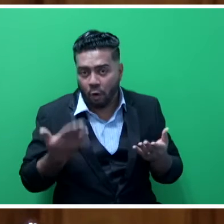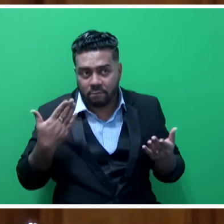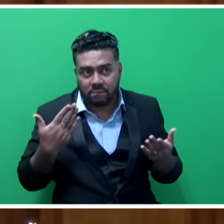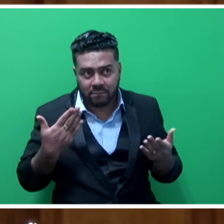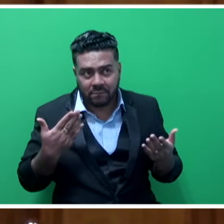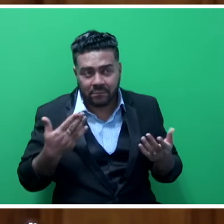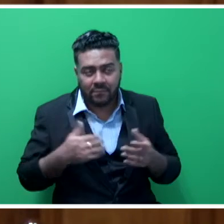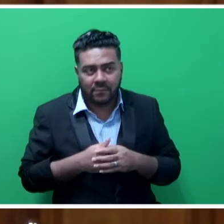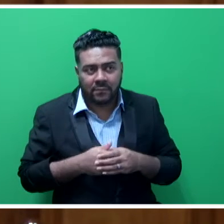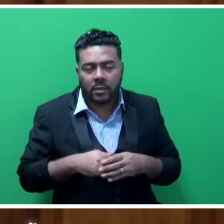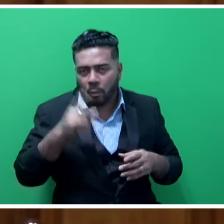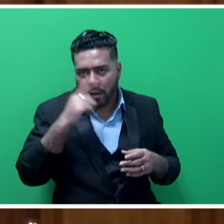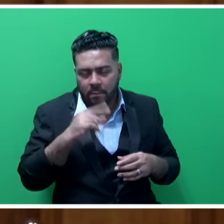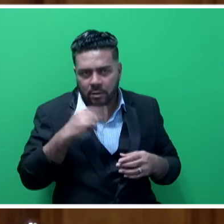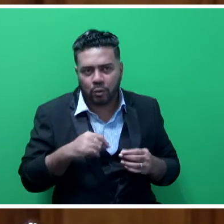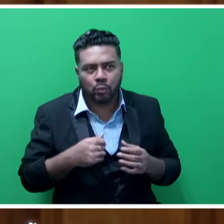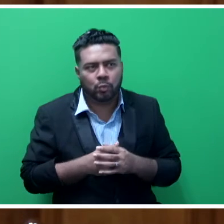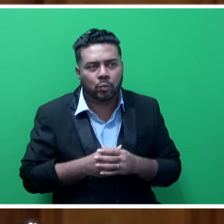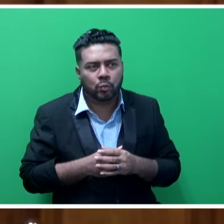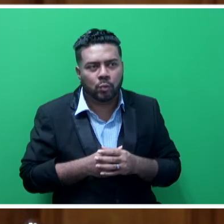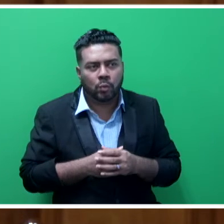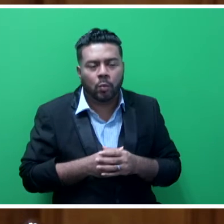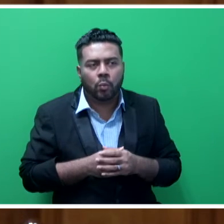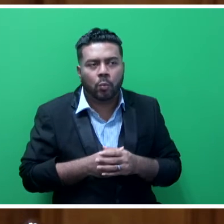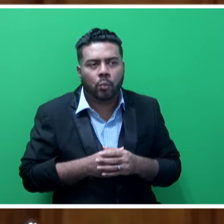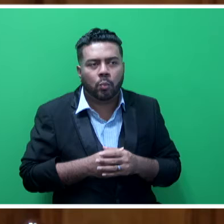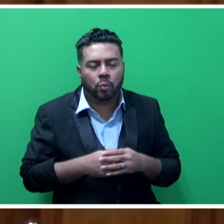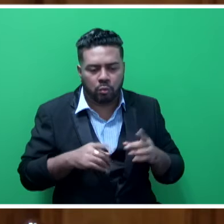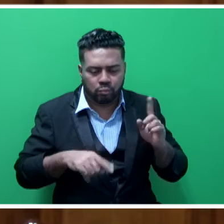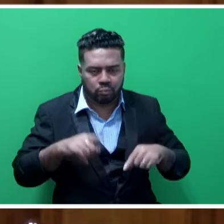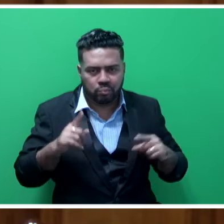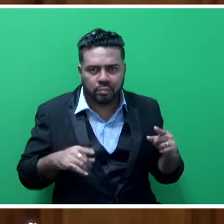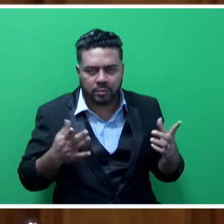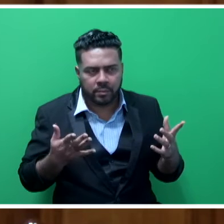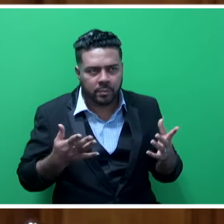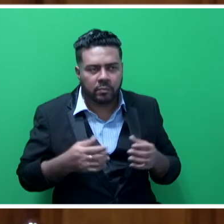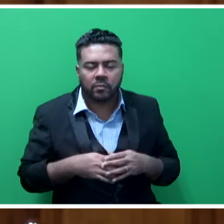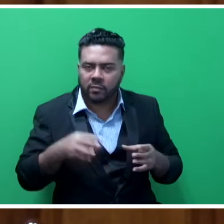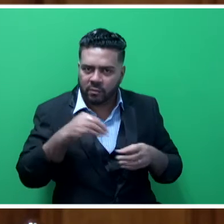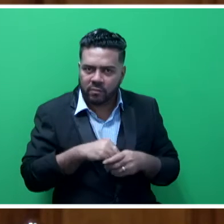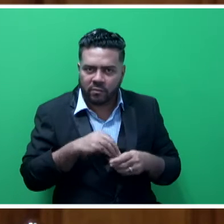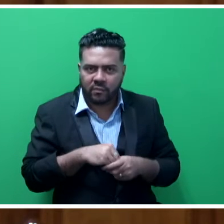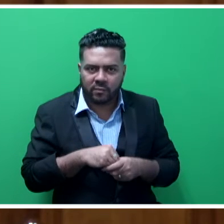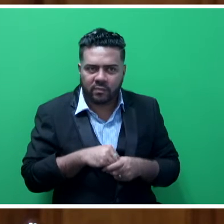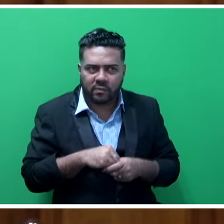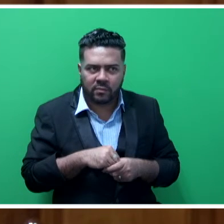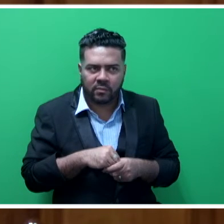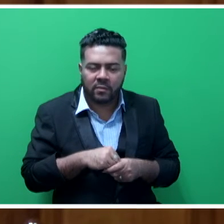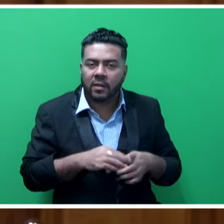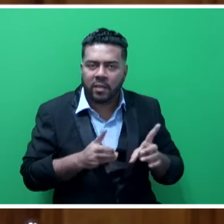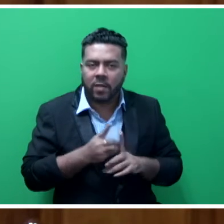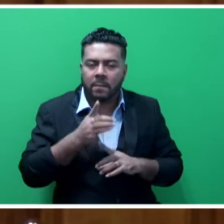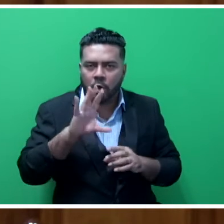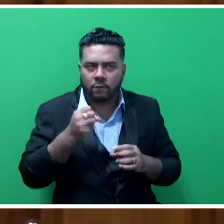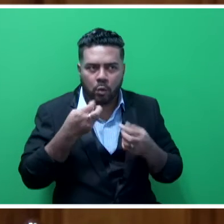and also who are able to manage the various complexities that are involved in management of development of roads.